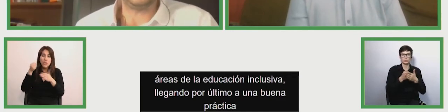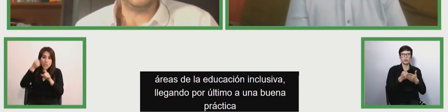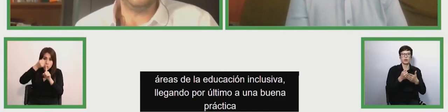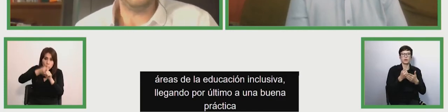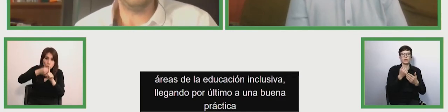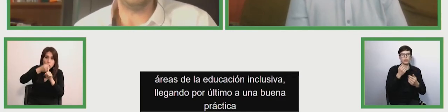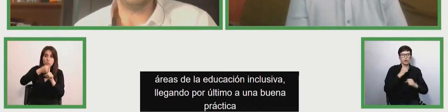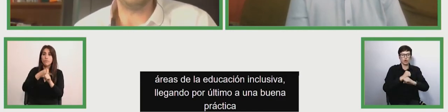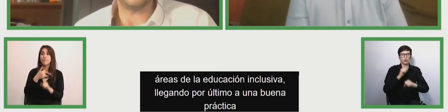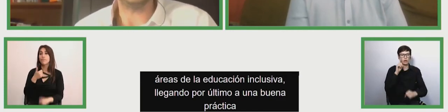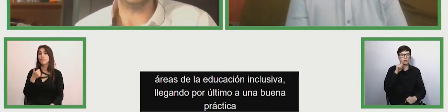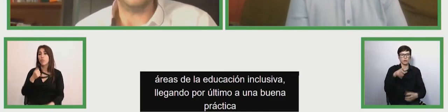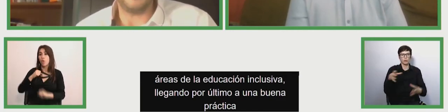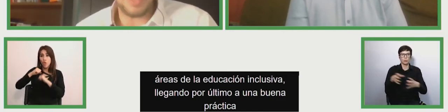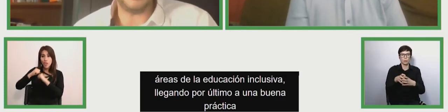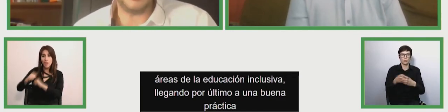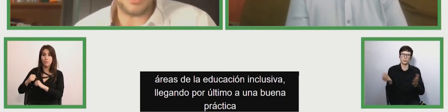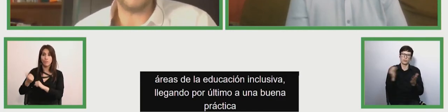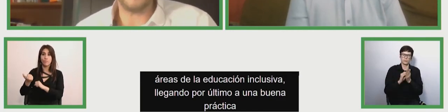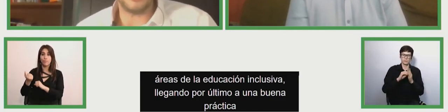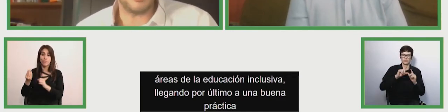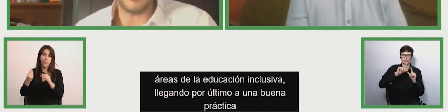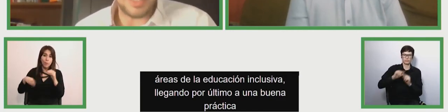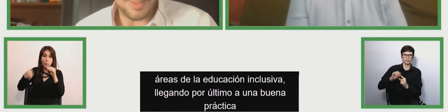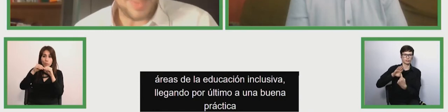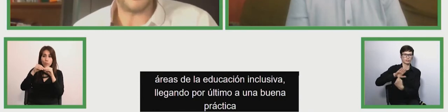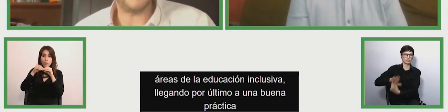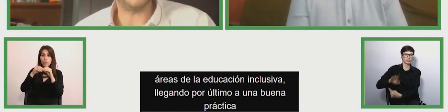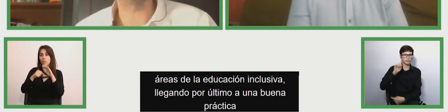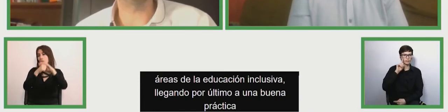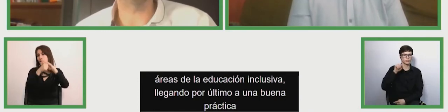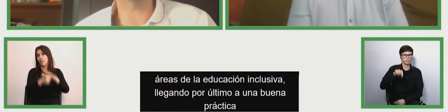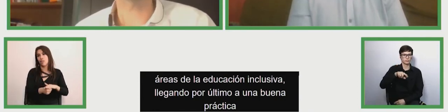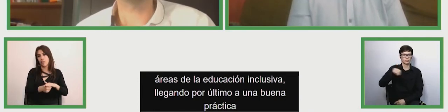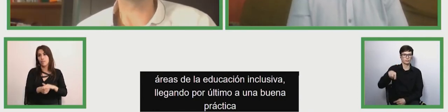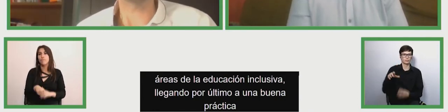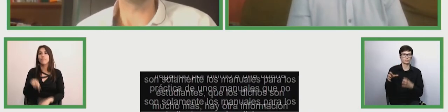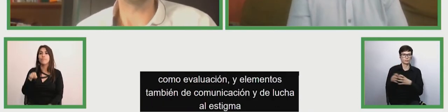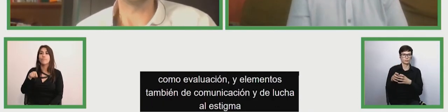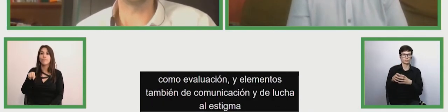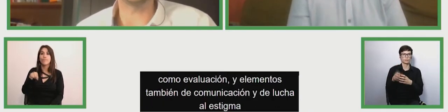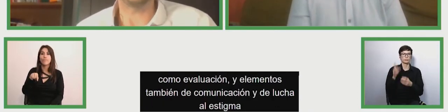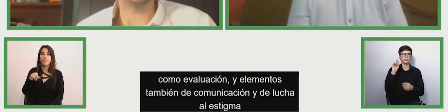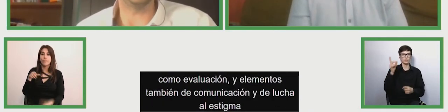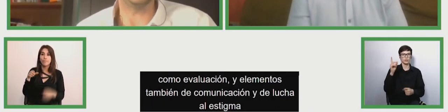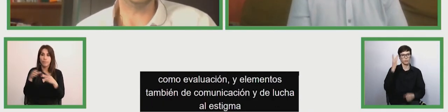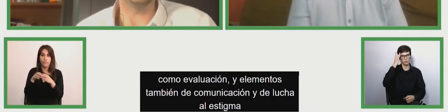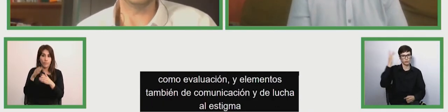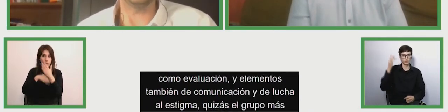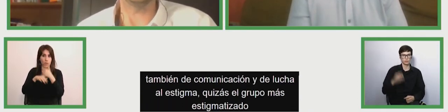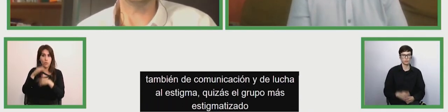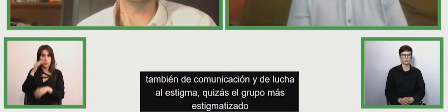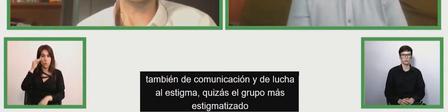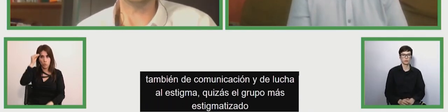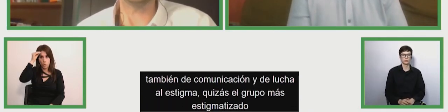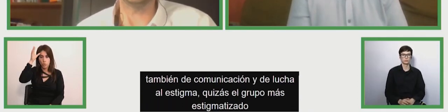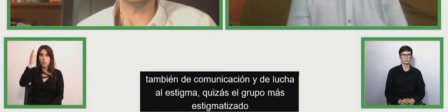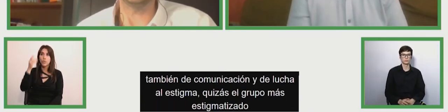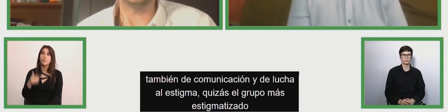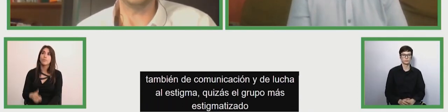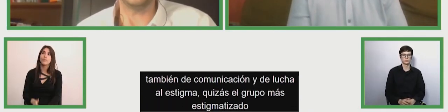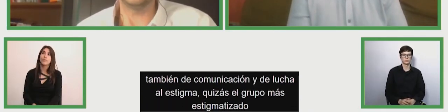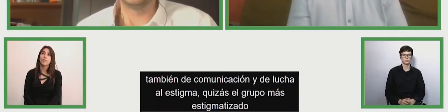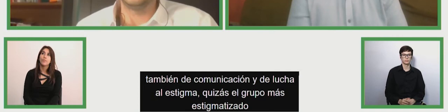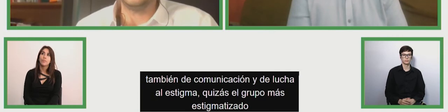stigma which is perhaps the most stigmatized group of people with this capacity those who have